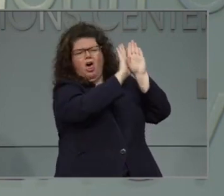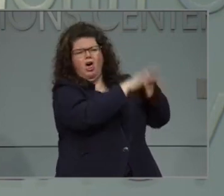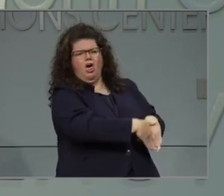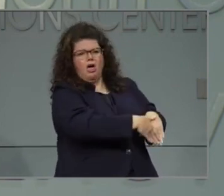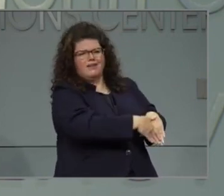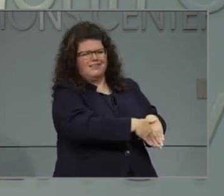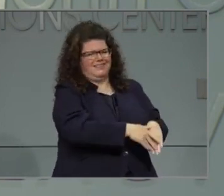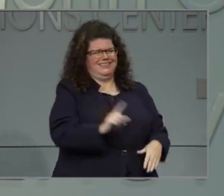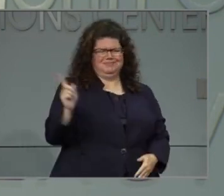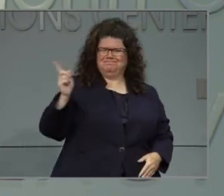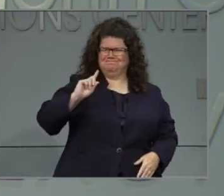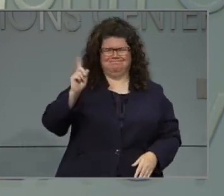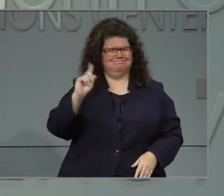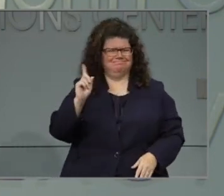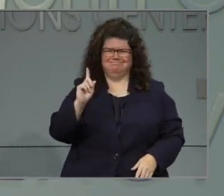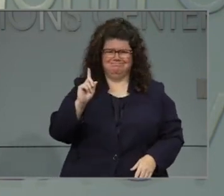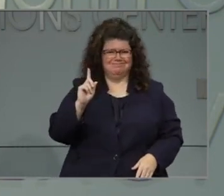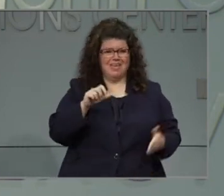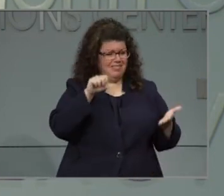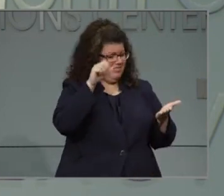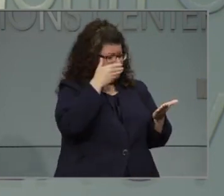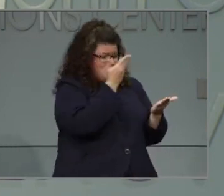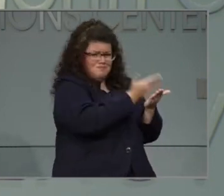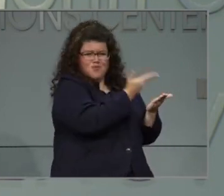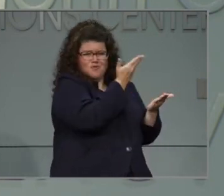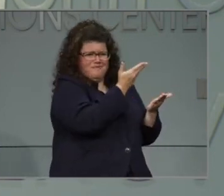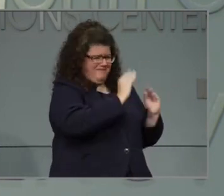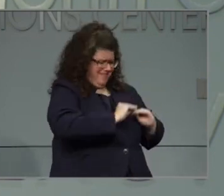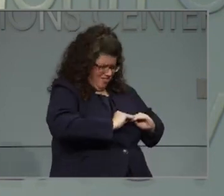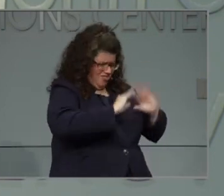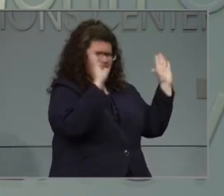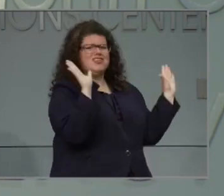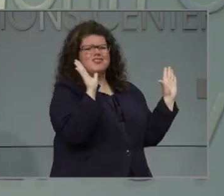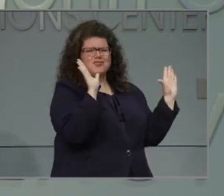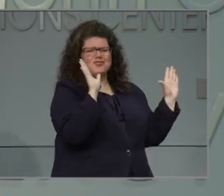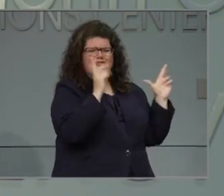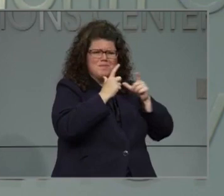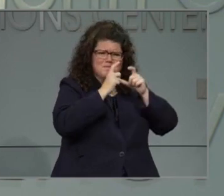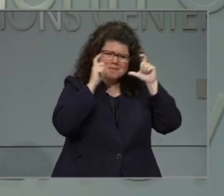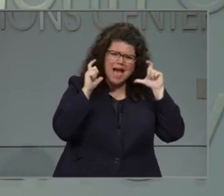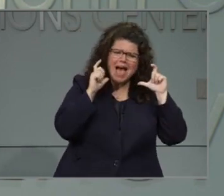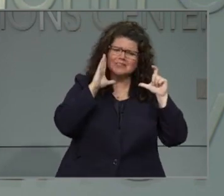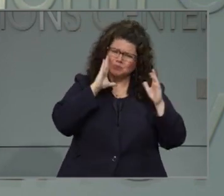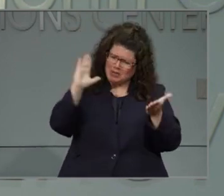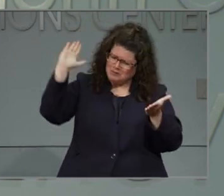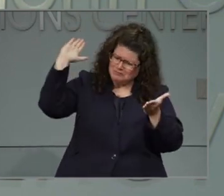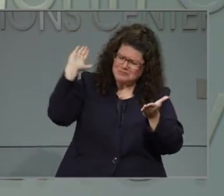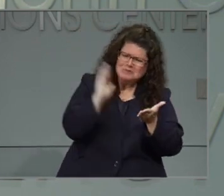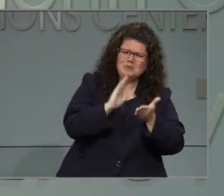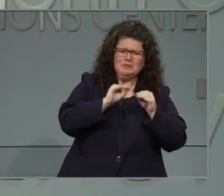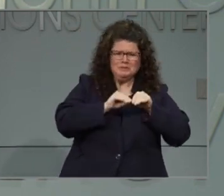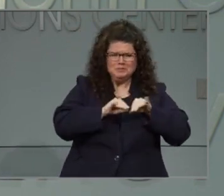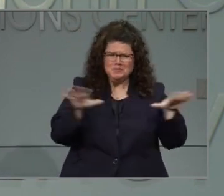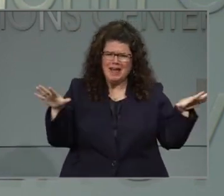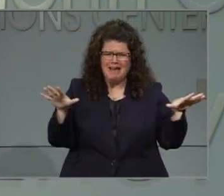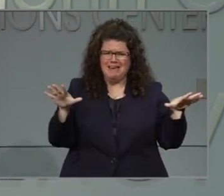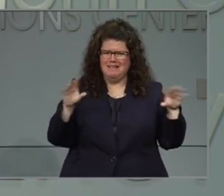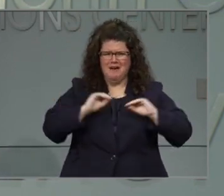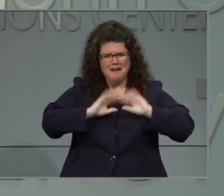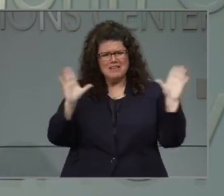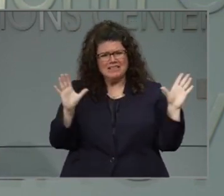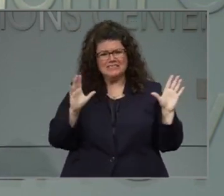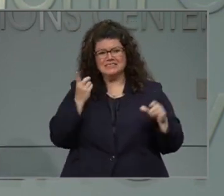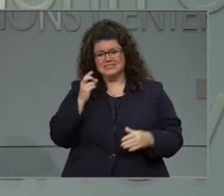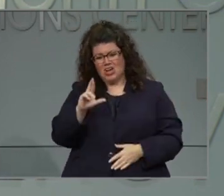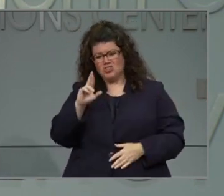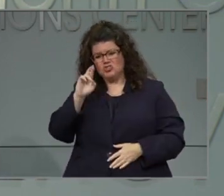on masks. They work to slow the spread of the virus. Dr. Redfield, the